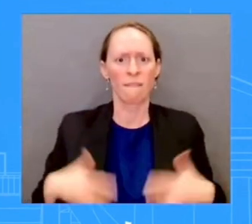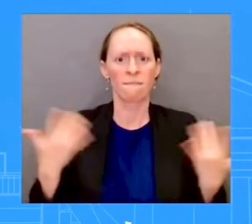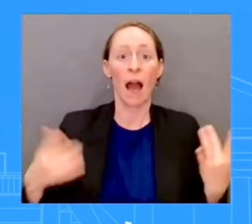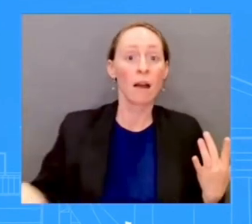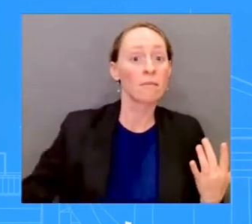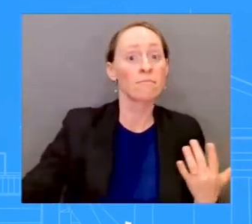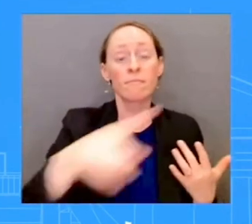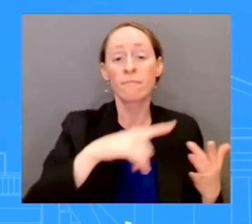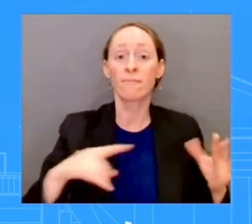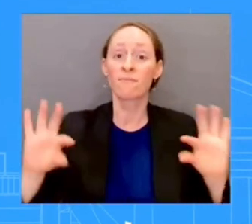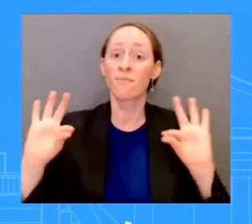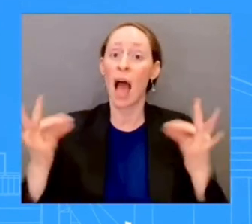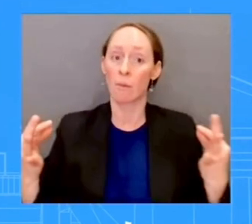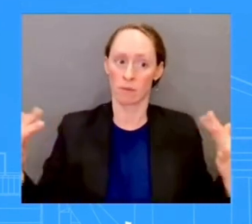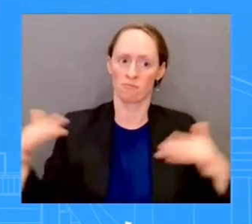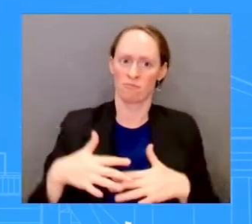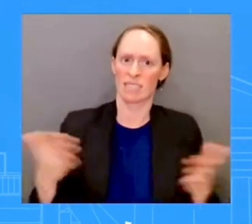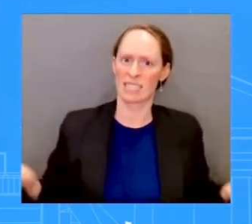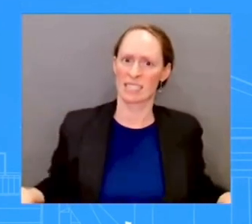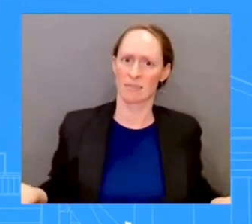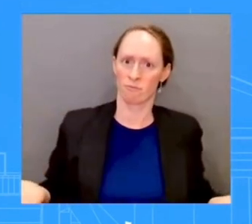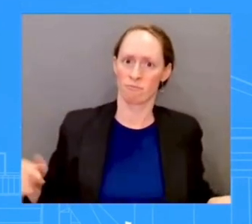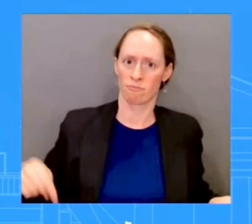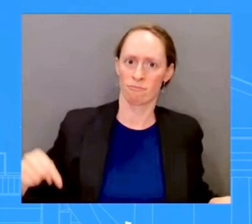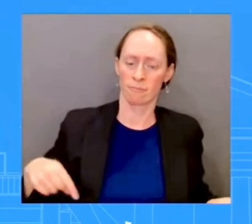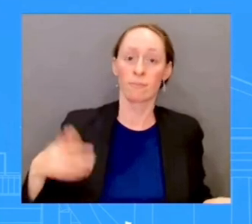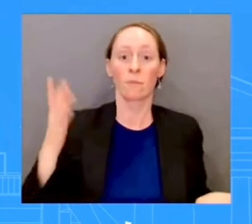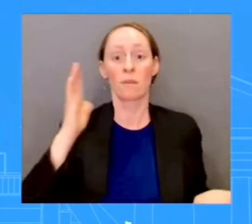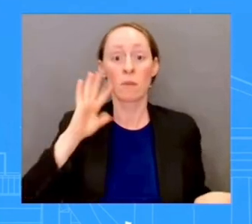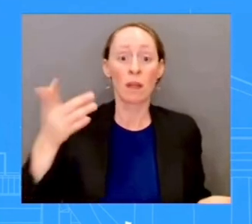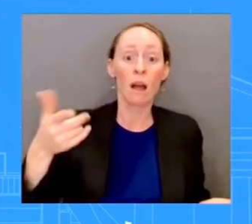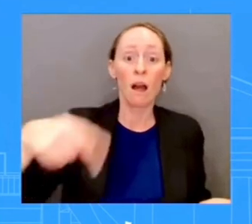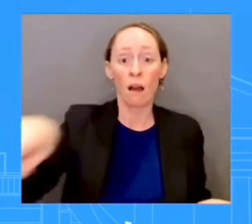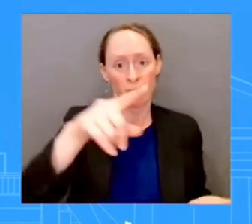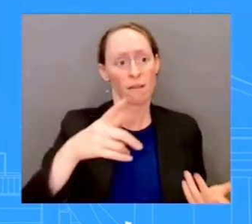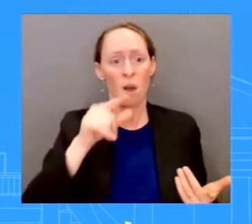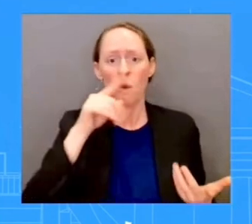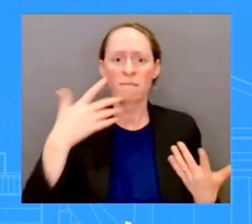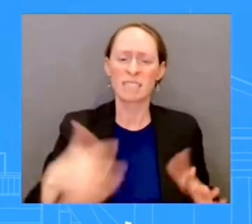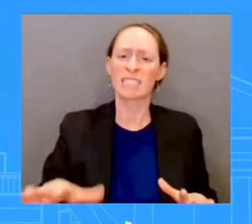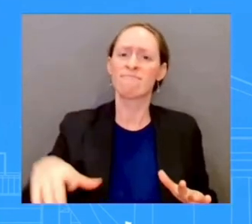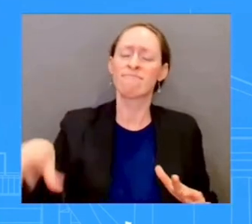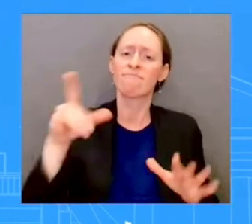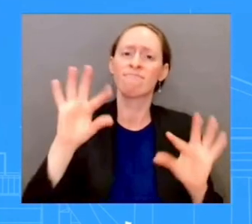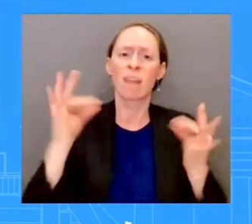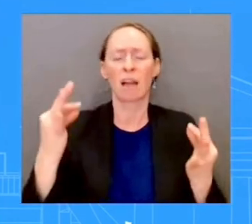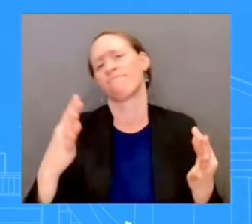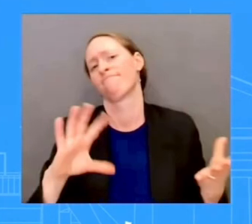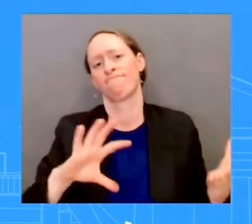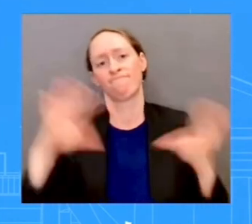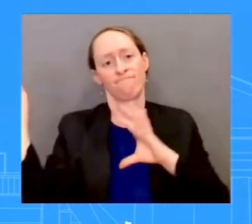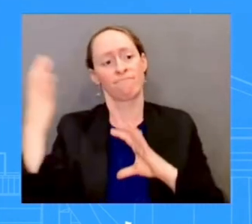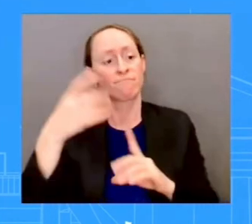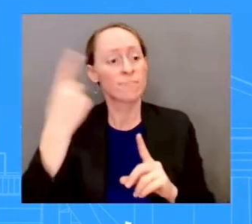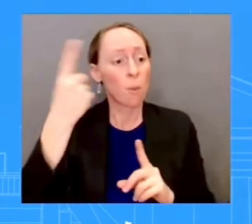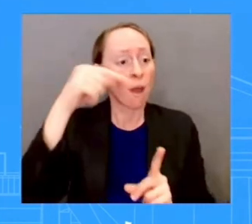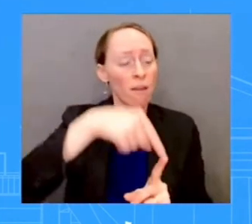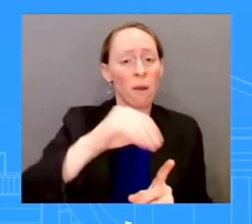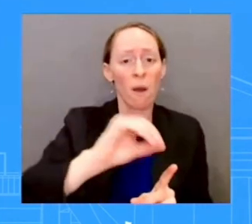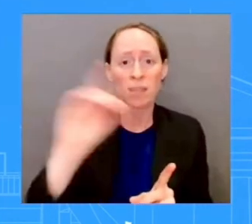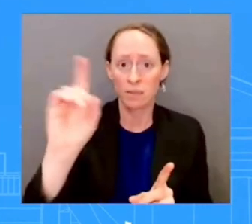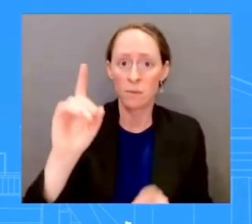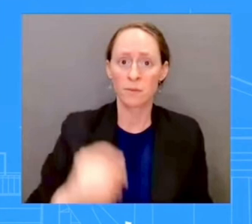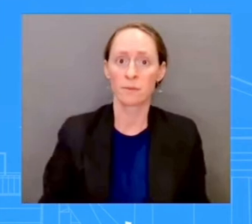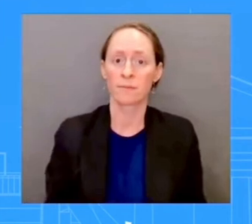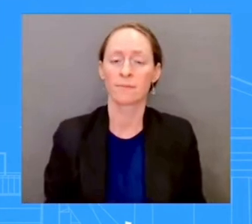far too many Americans have lost someone to the overdose epidemic every day, and especially today. We